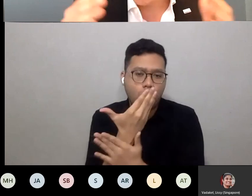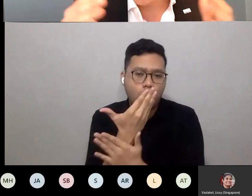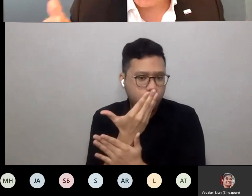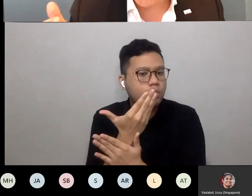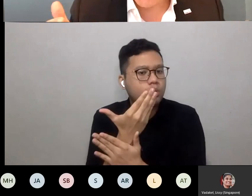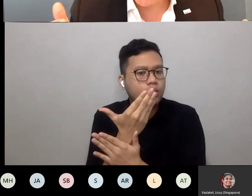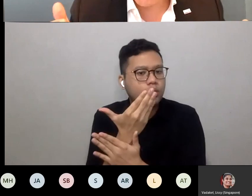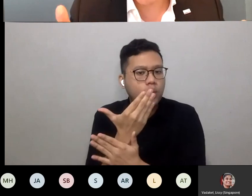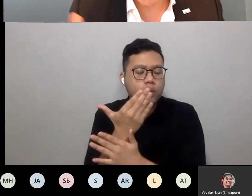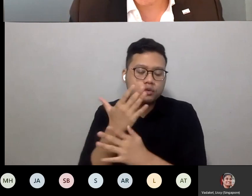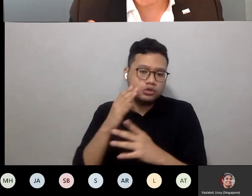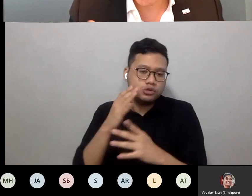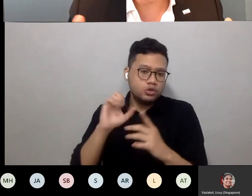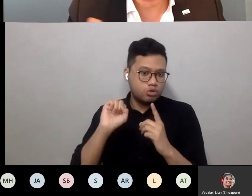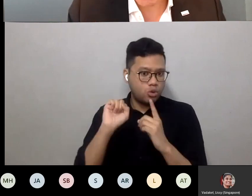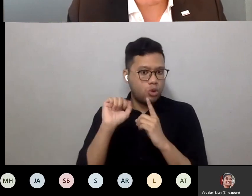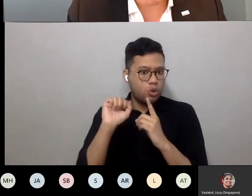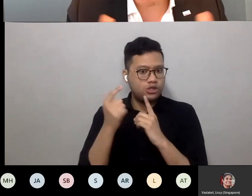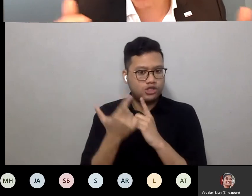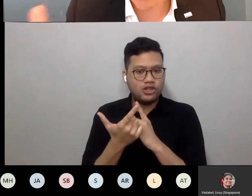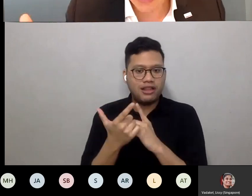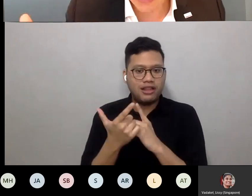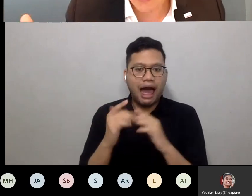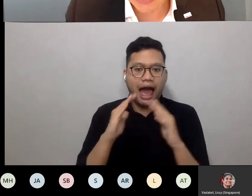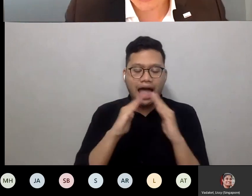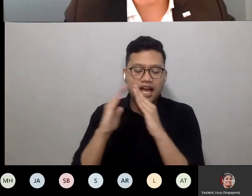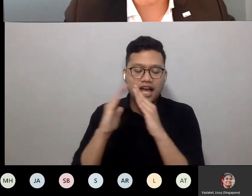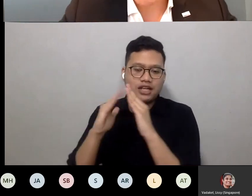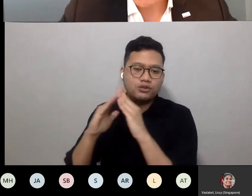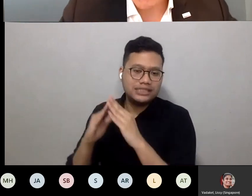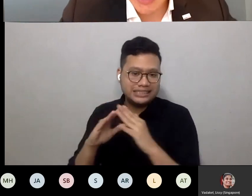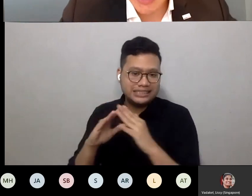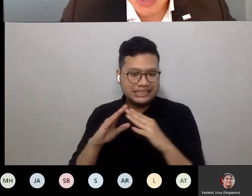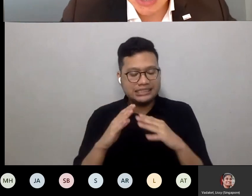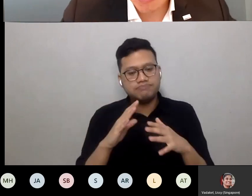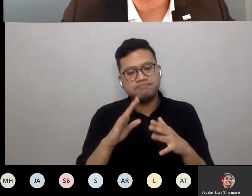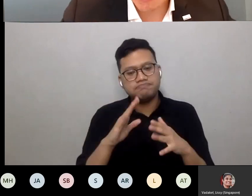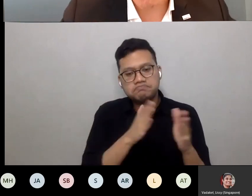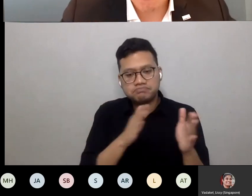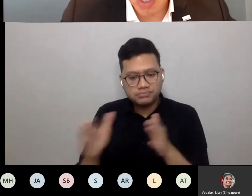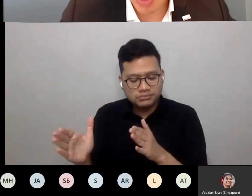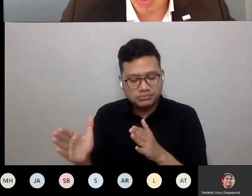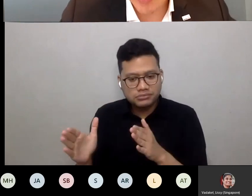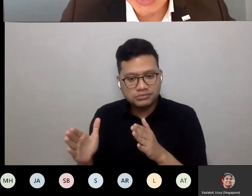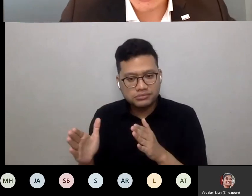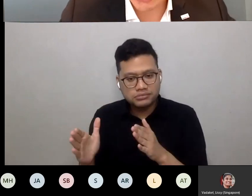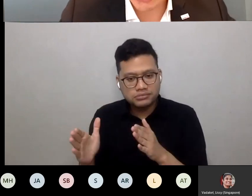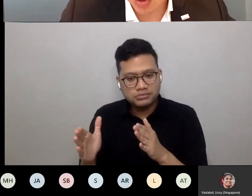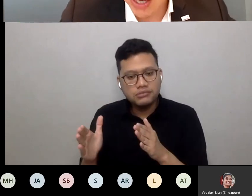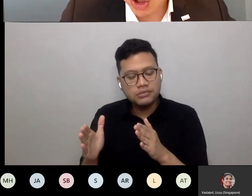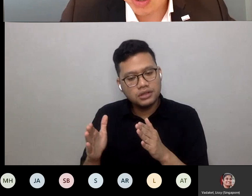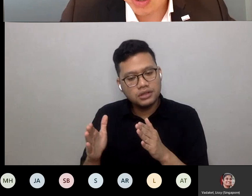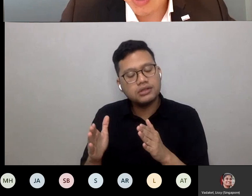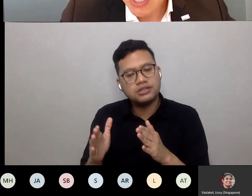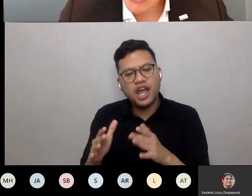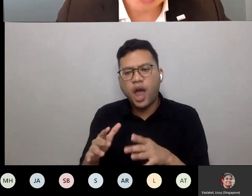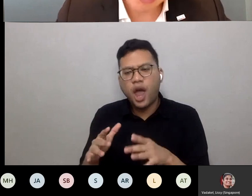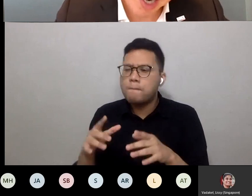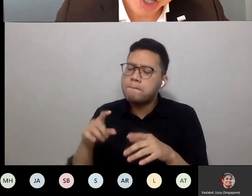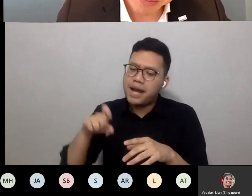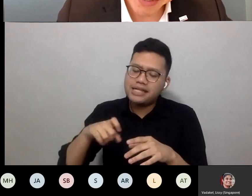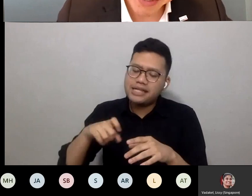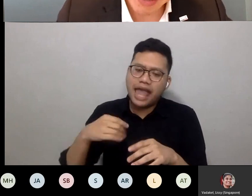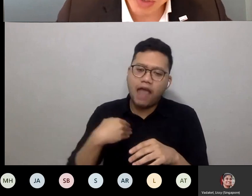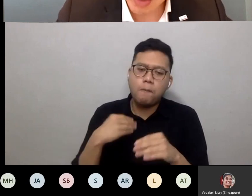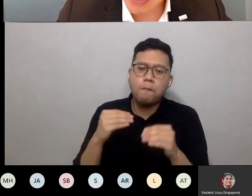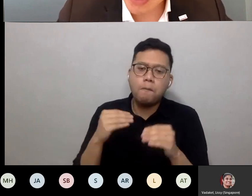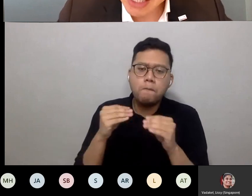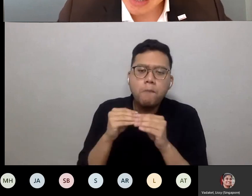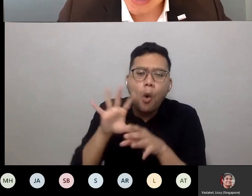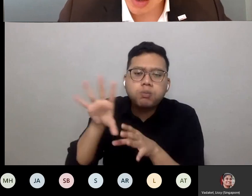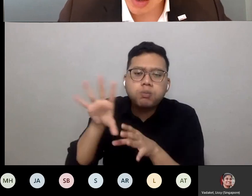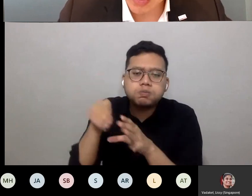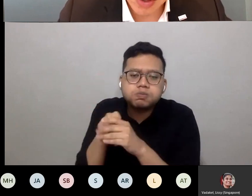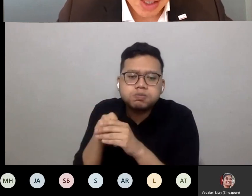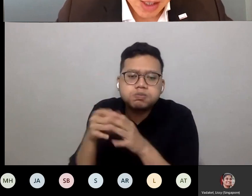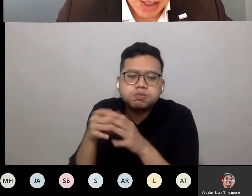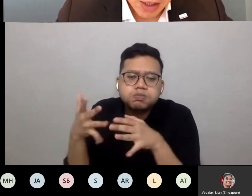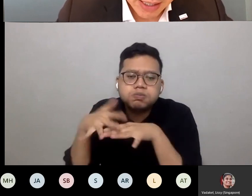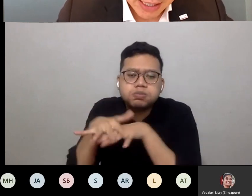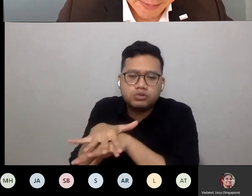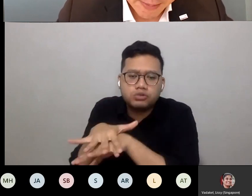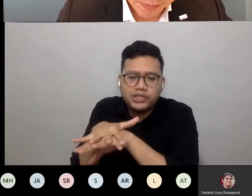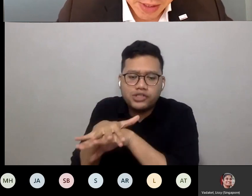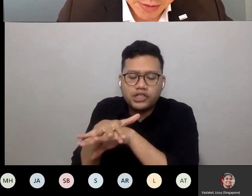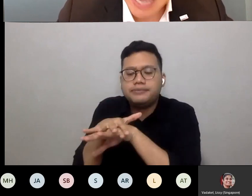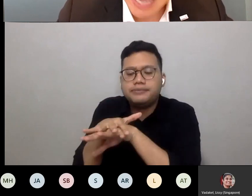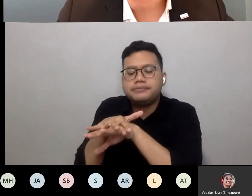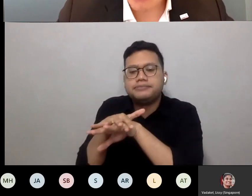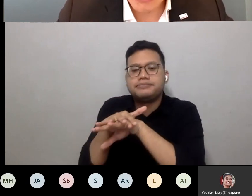social housing schemes that are just pushed to the peripheries of cities. There does need to be a far greater integration and arguably when you think about